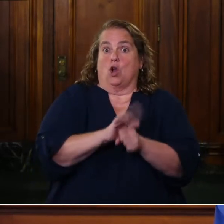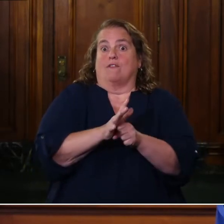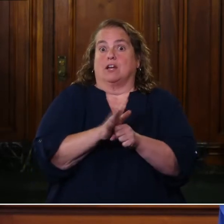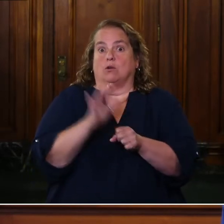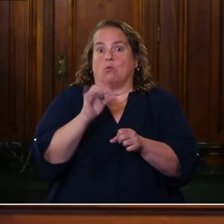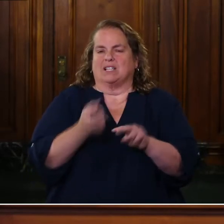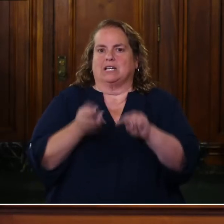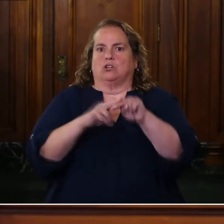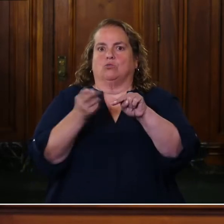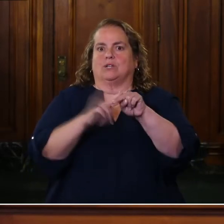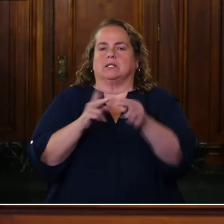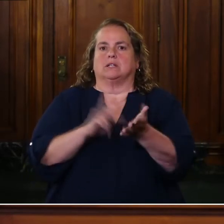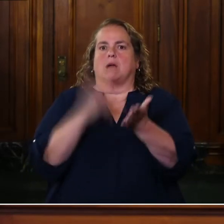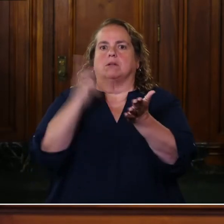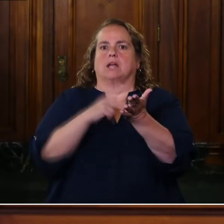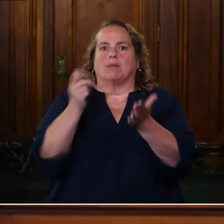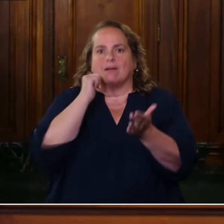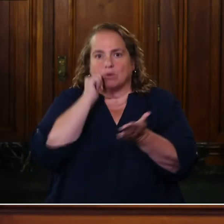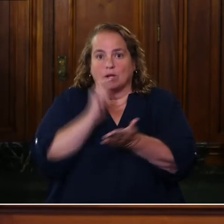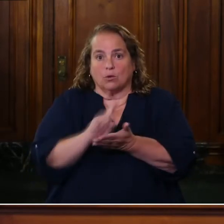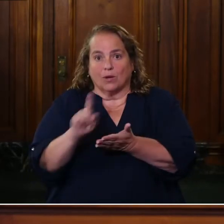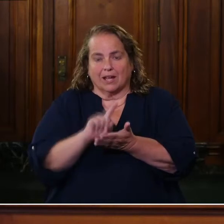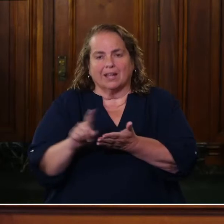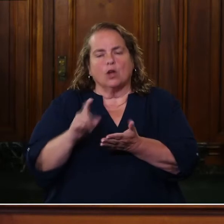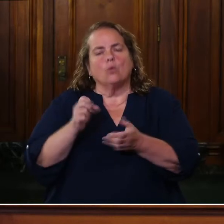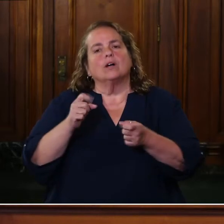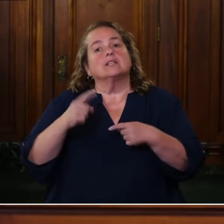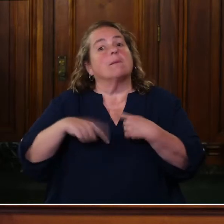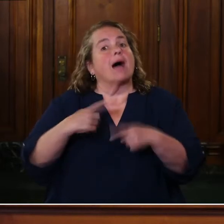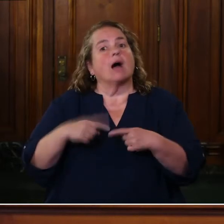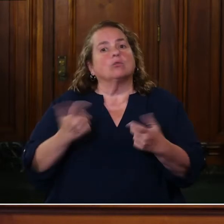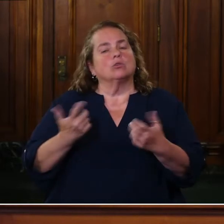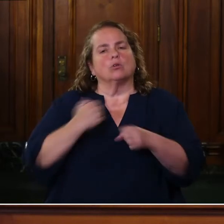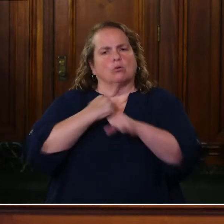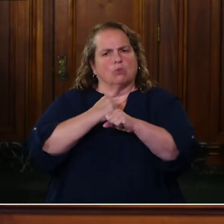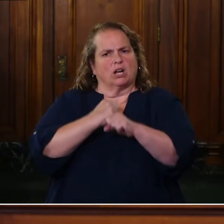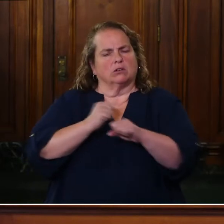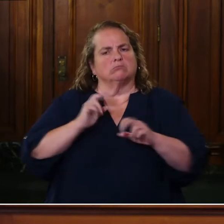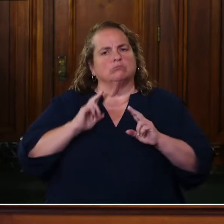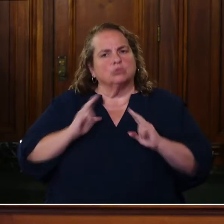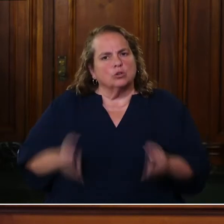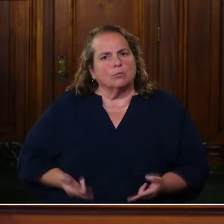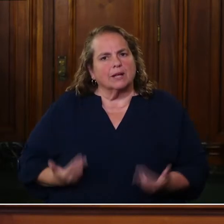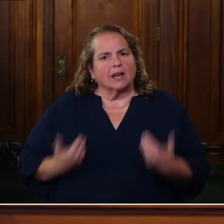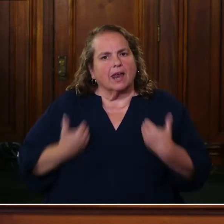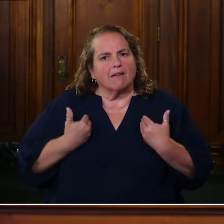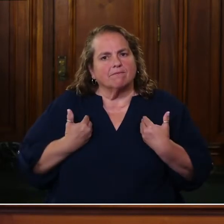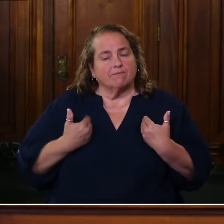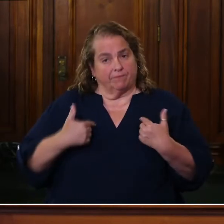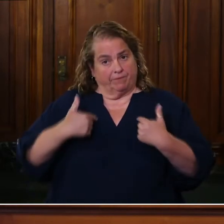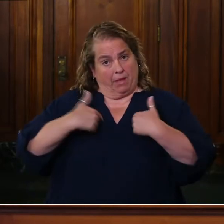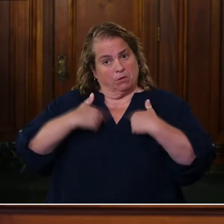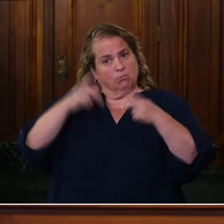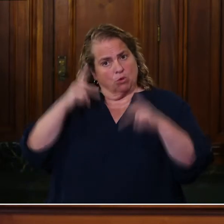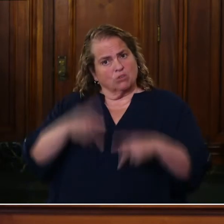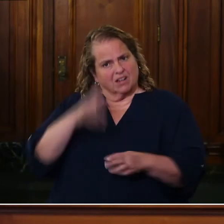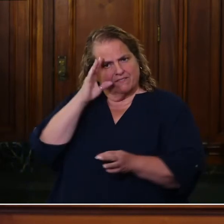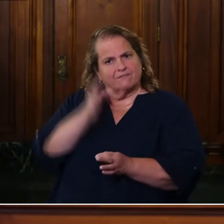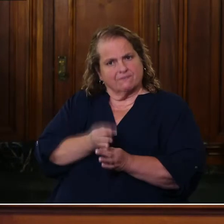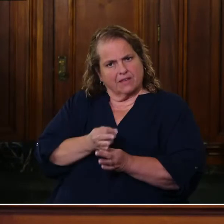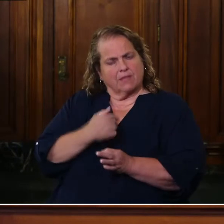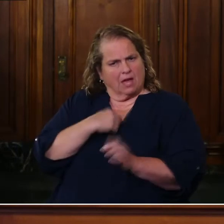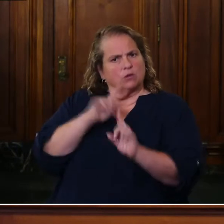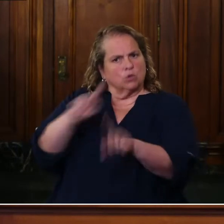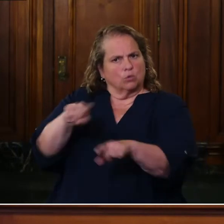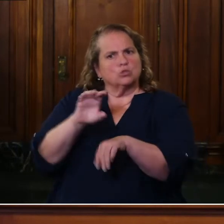almost doubling every week, was about protecting human life. You know, I'm a person of faith. I'm a guy who goes to